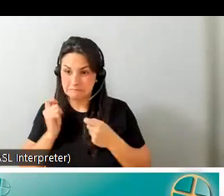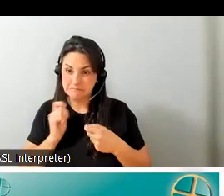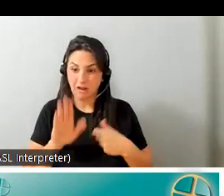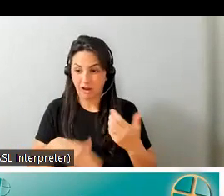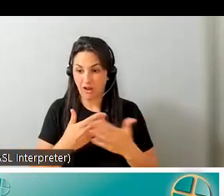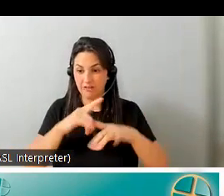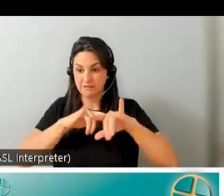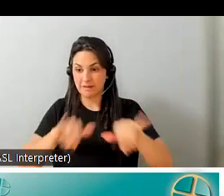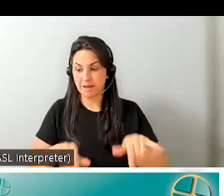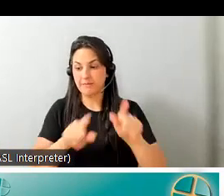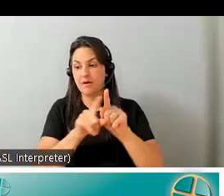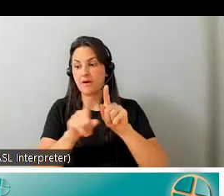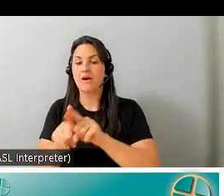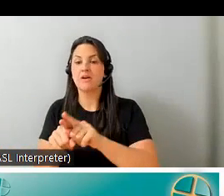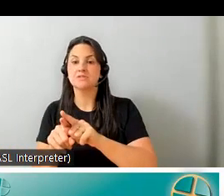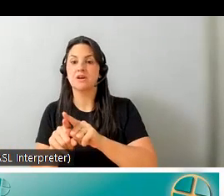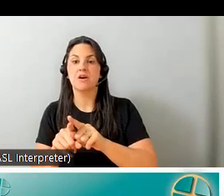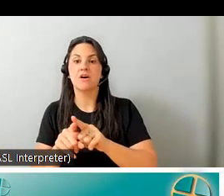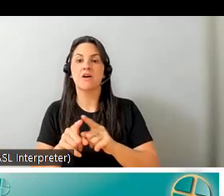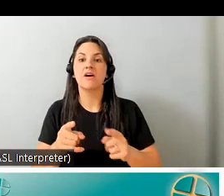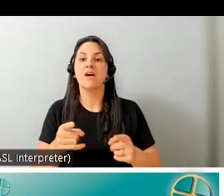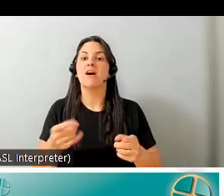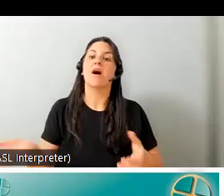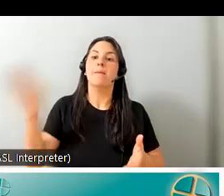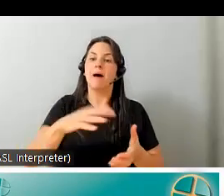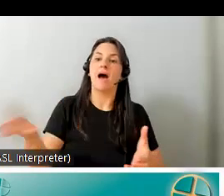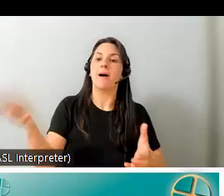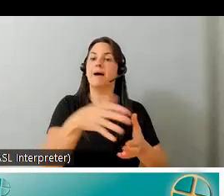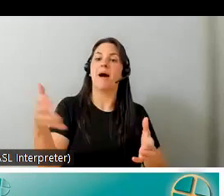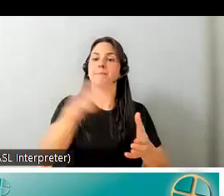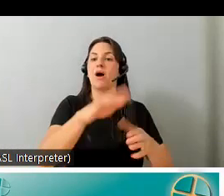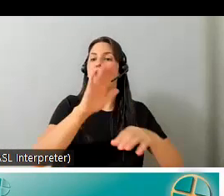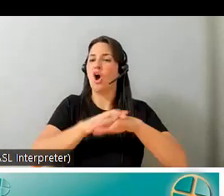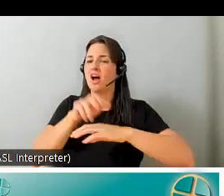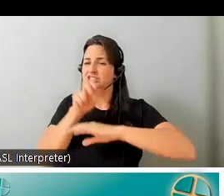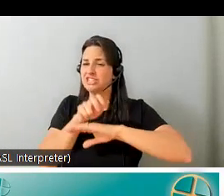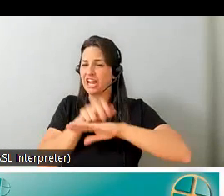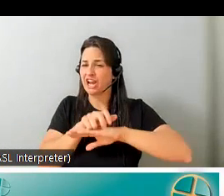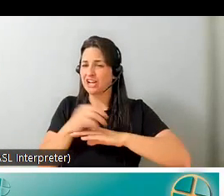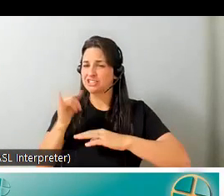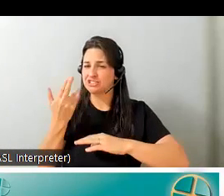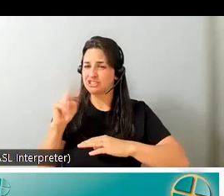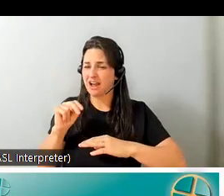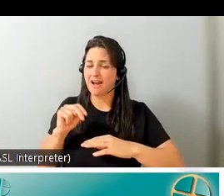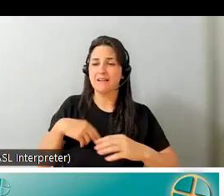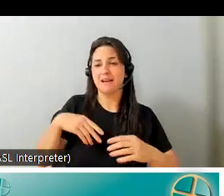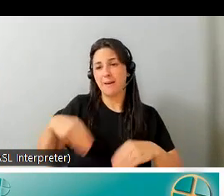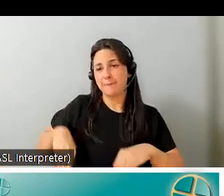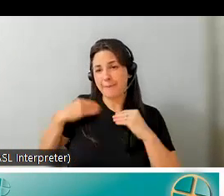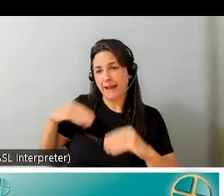also pile all the stuff on top of john so there were blankets and lunches and all the gear